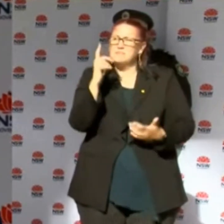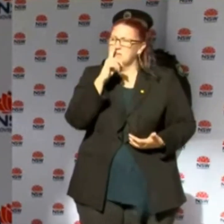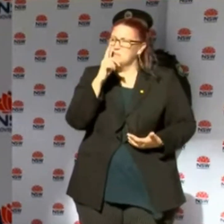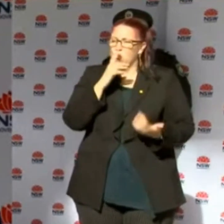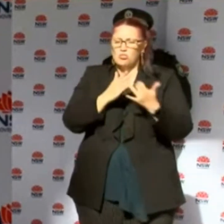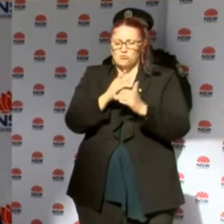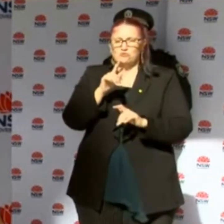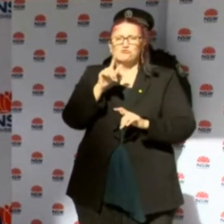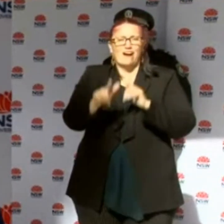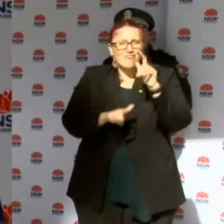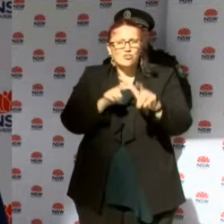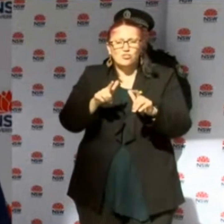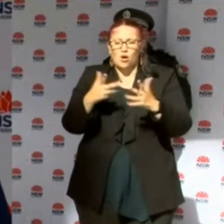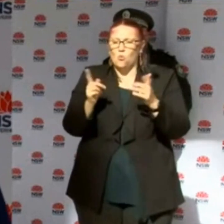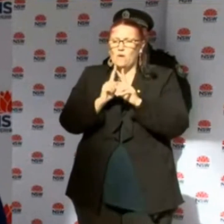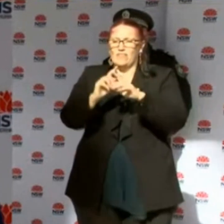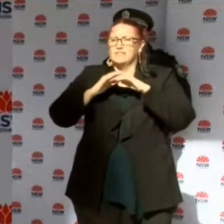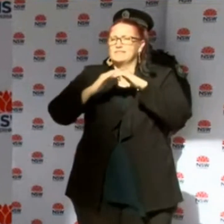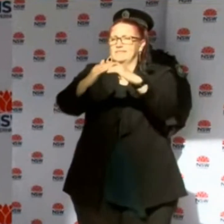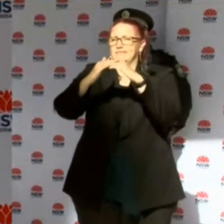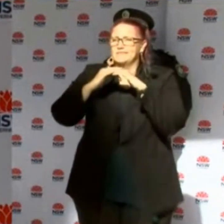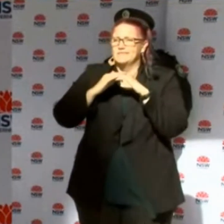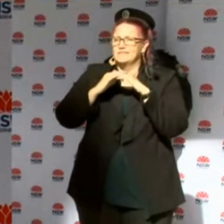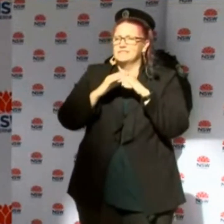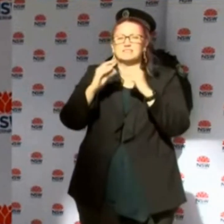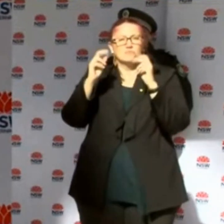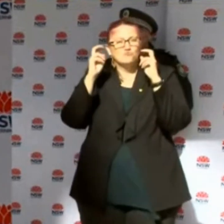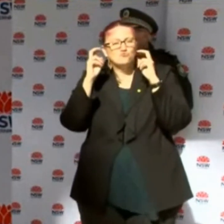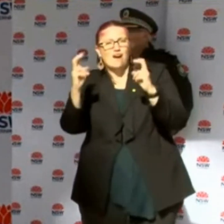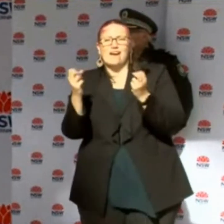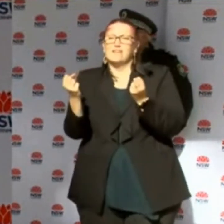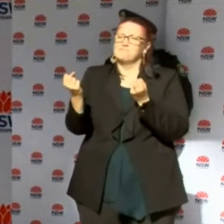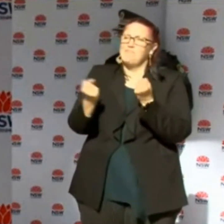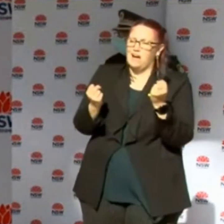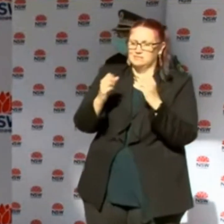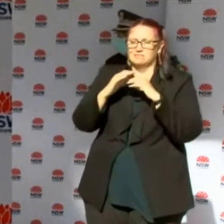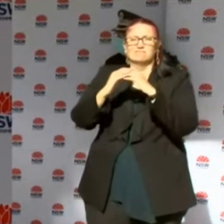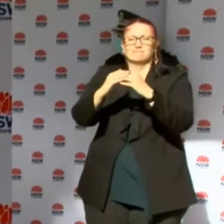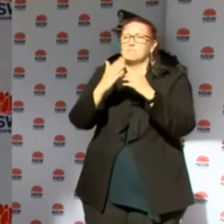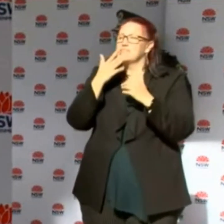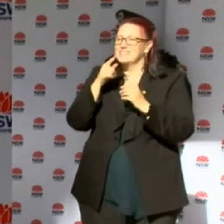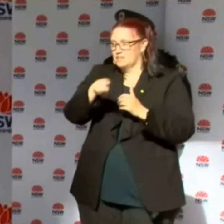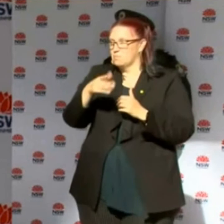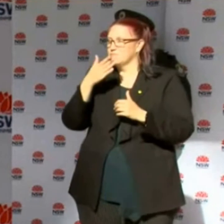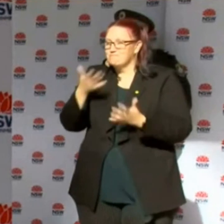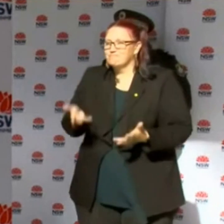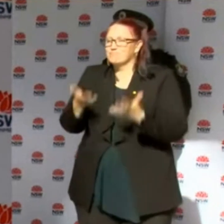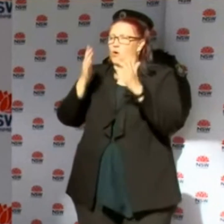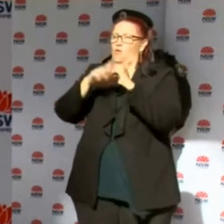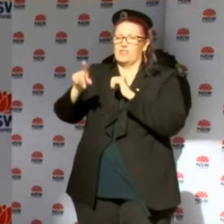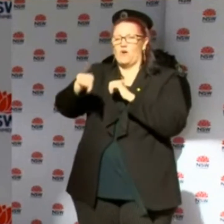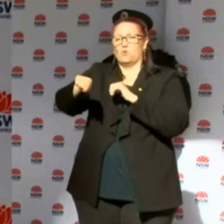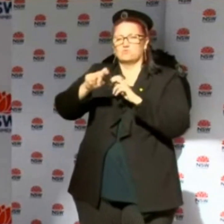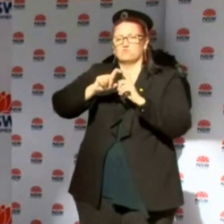travel that those individuals took. And so some of the transport messages I really would like to be amplified because obviously